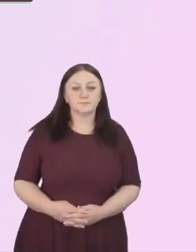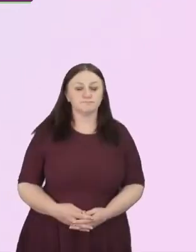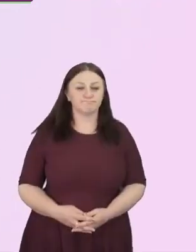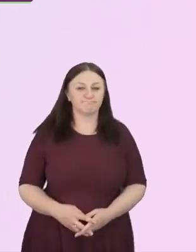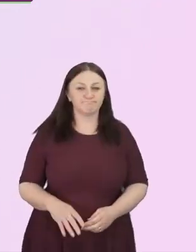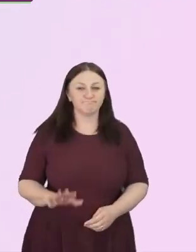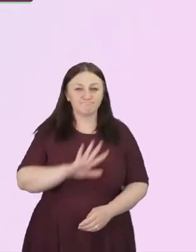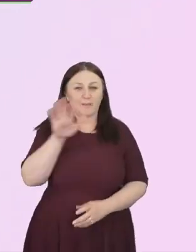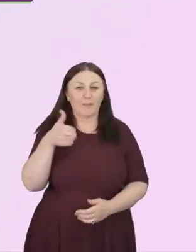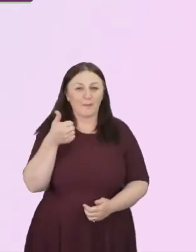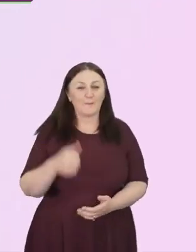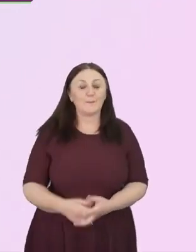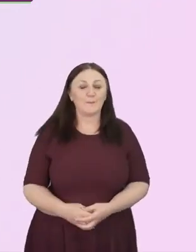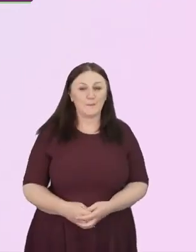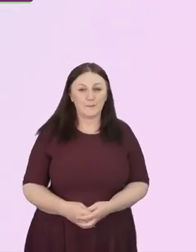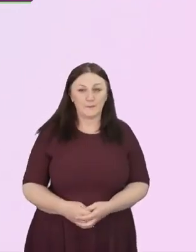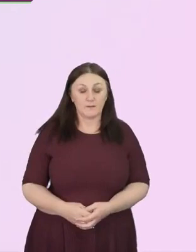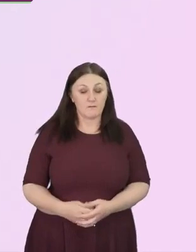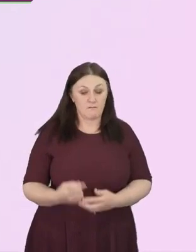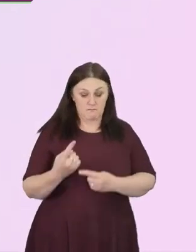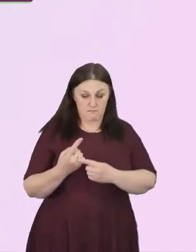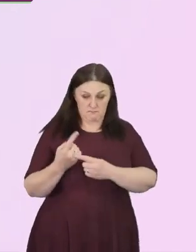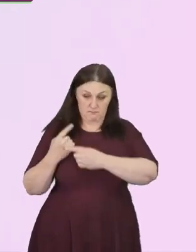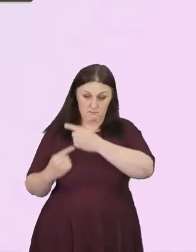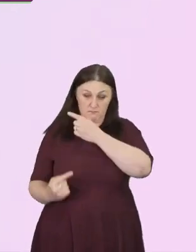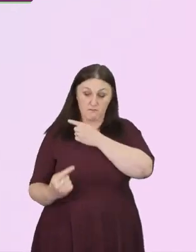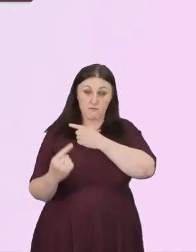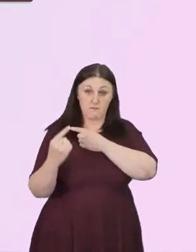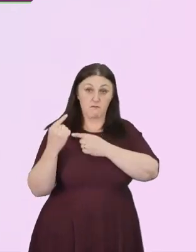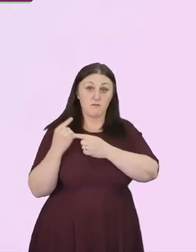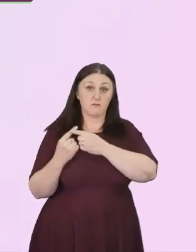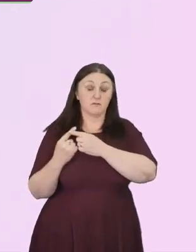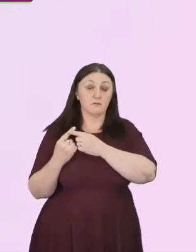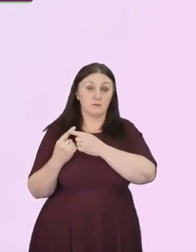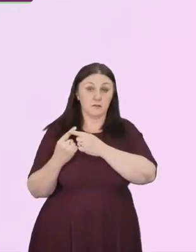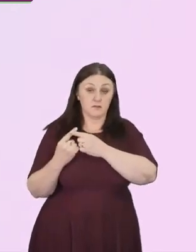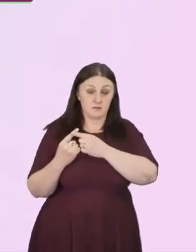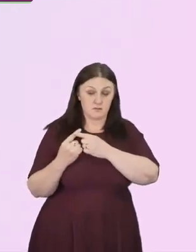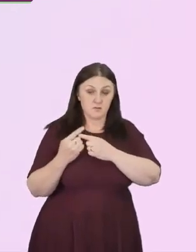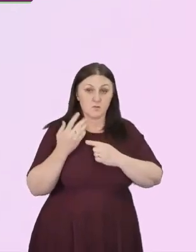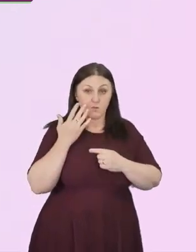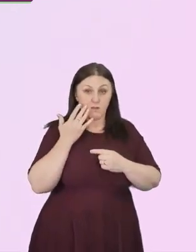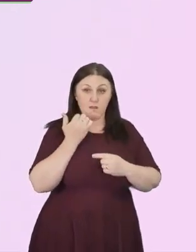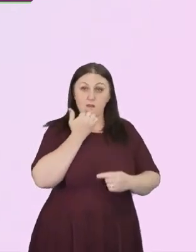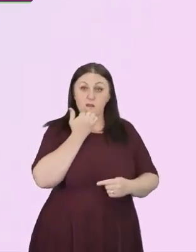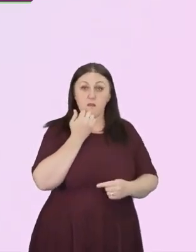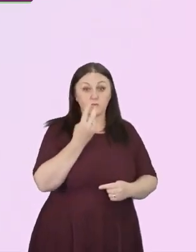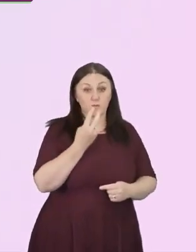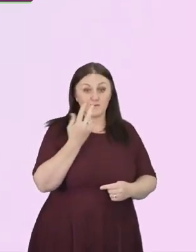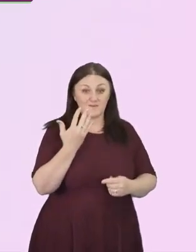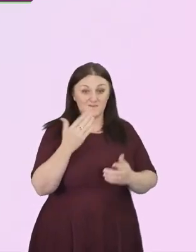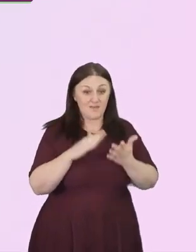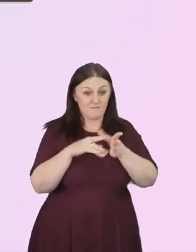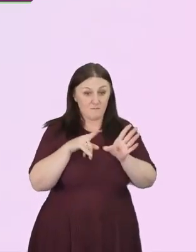Hello. One year ago, on the 25th of May 2020,